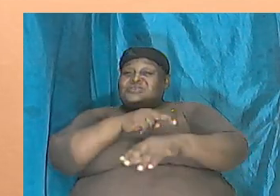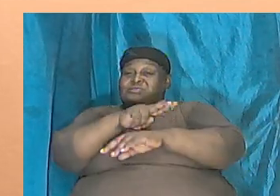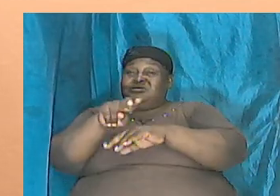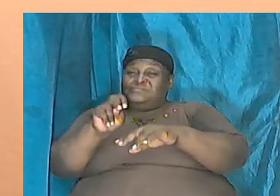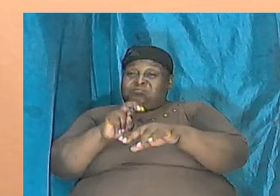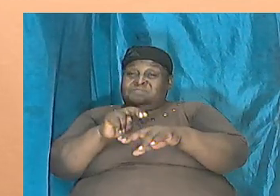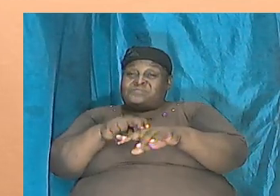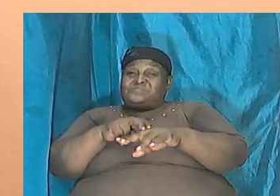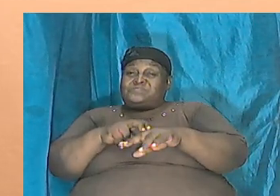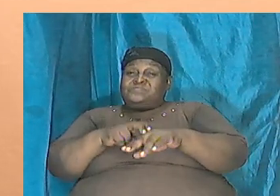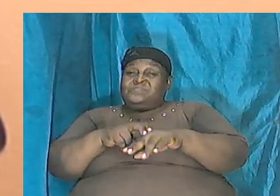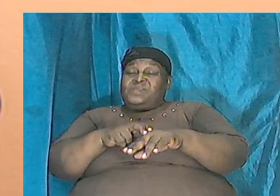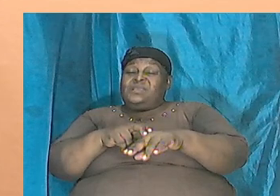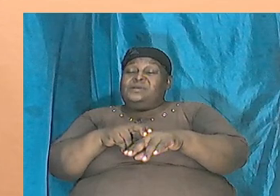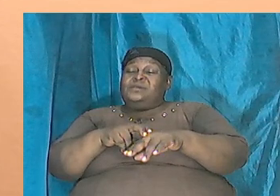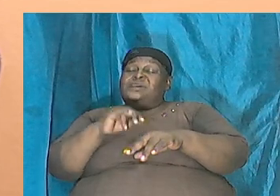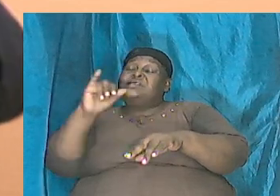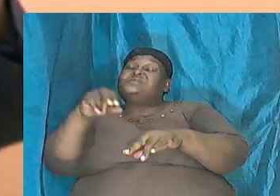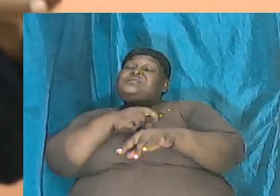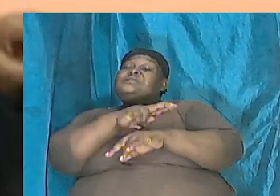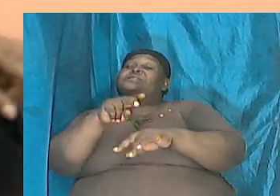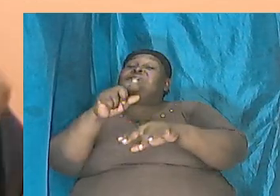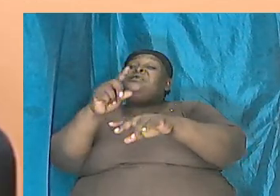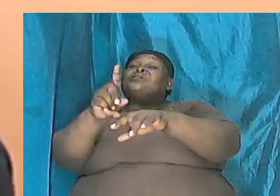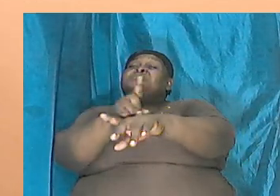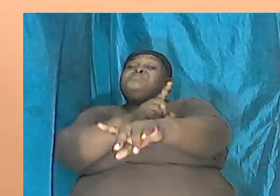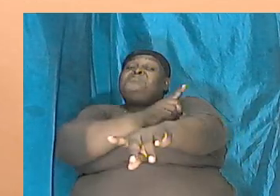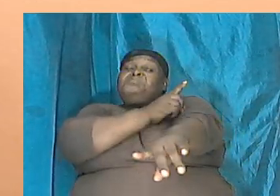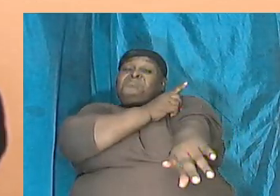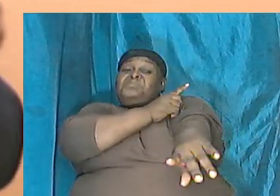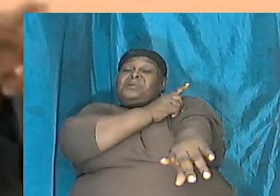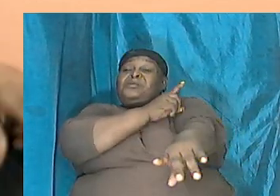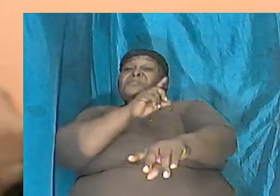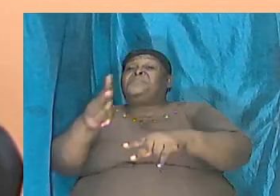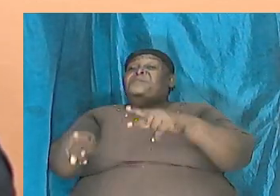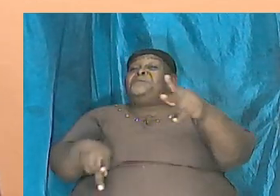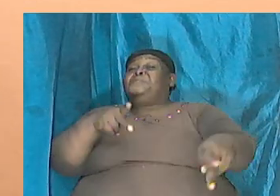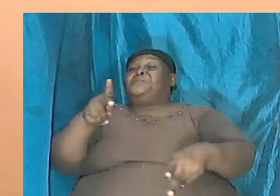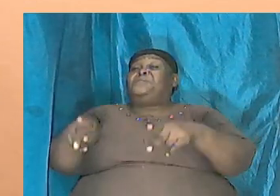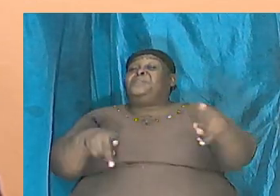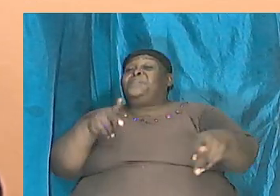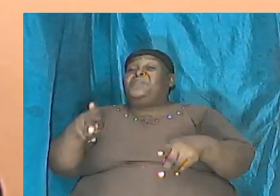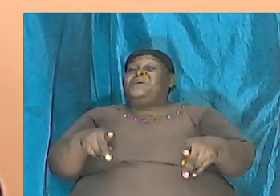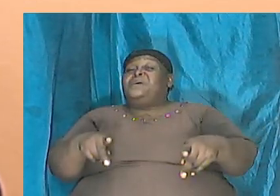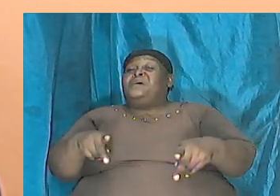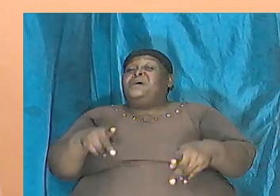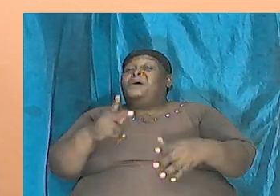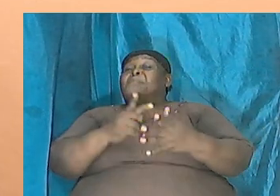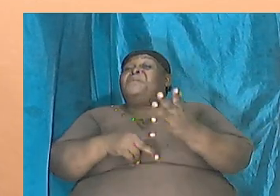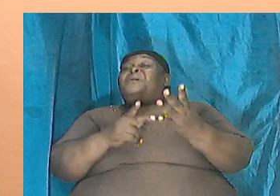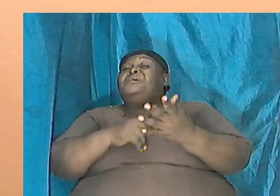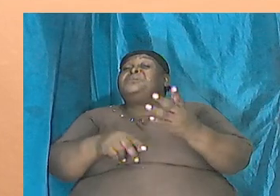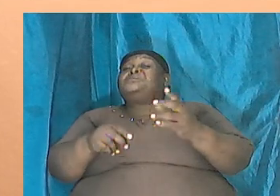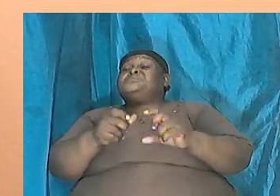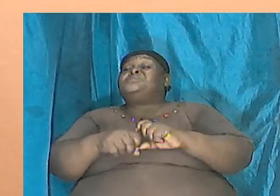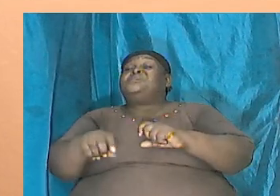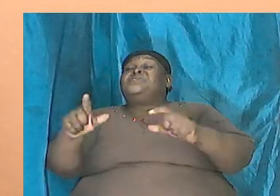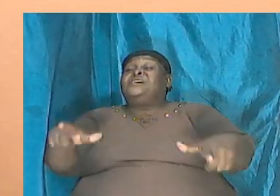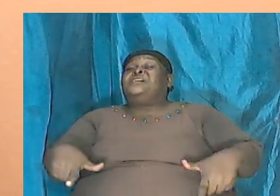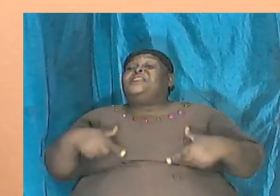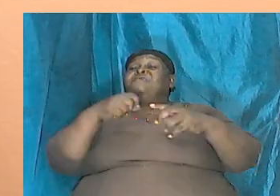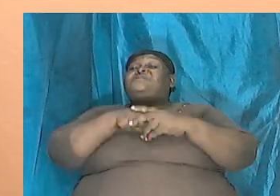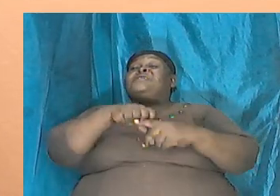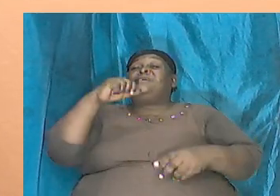is the race that black people are a part of over in Africa and